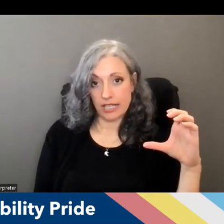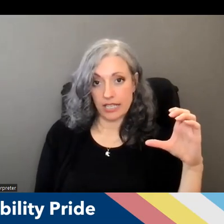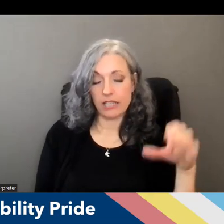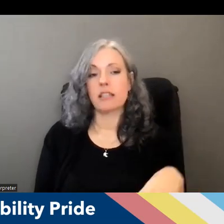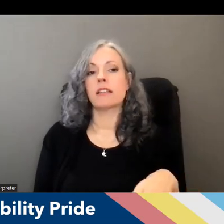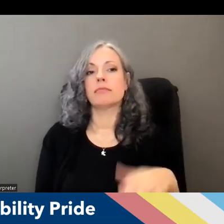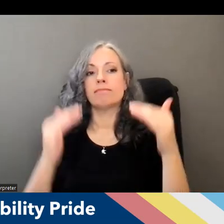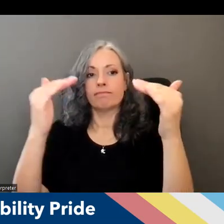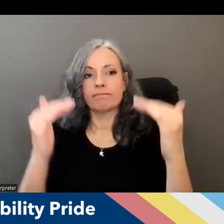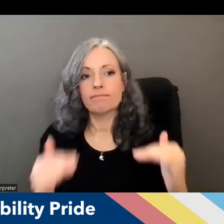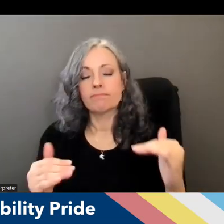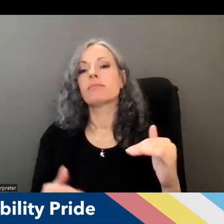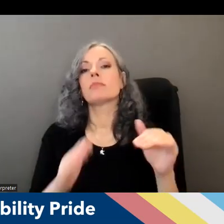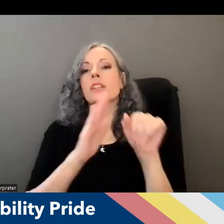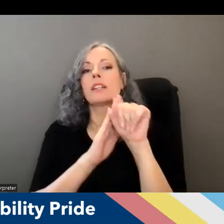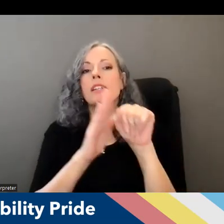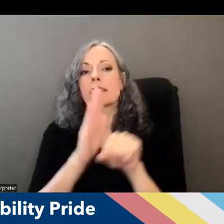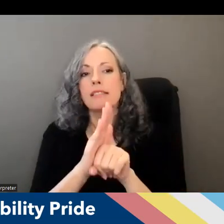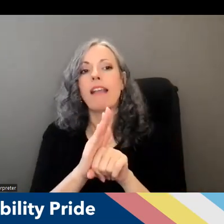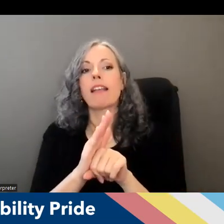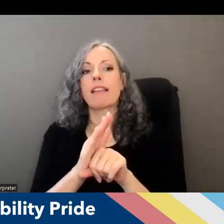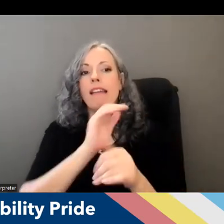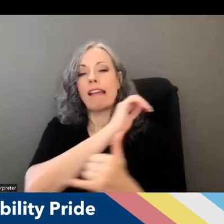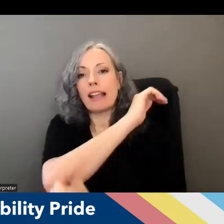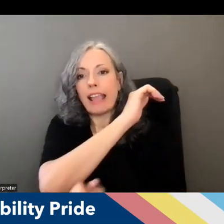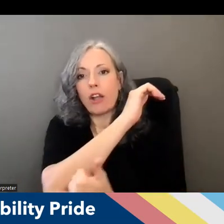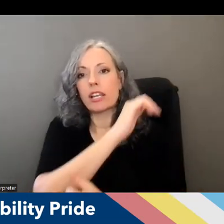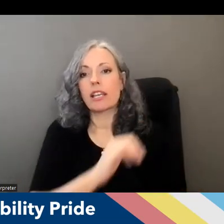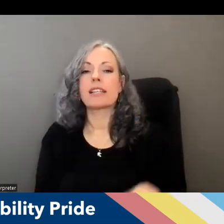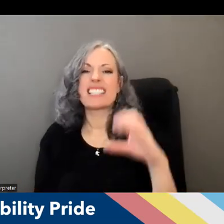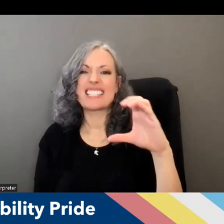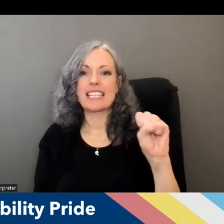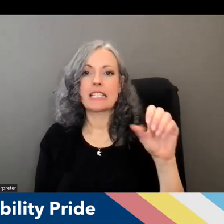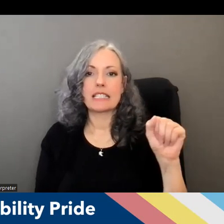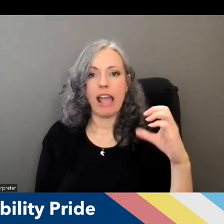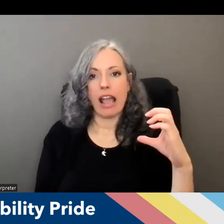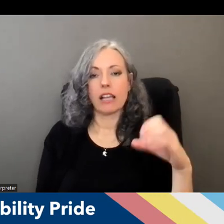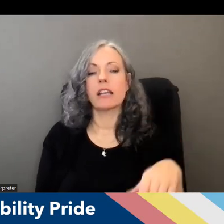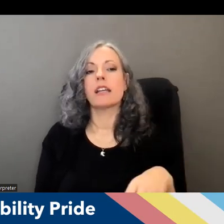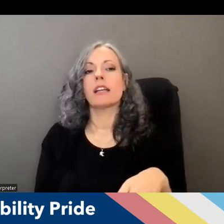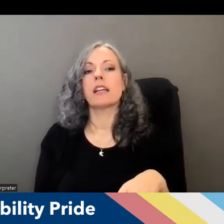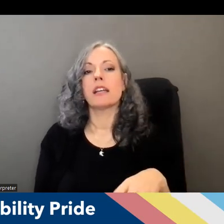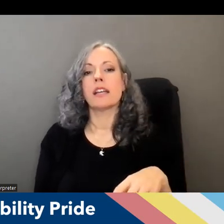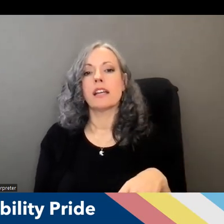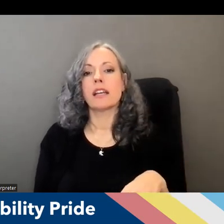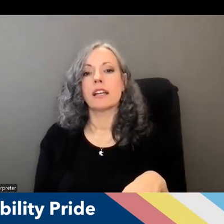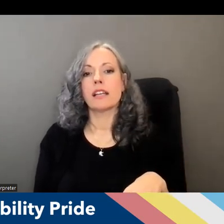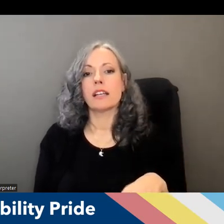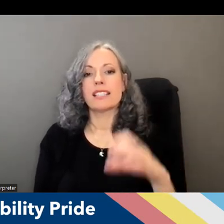california state association of counties csac and the county welfare directors association